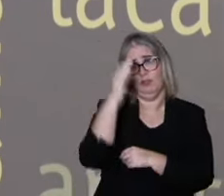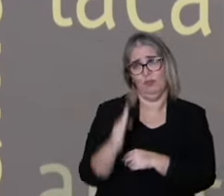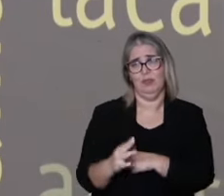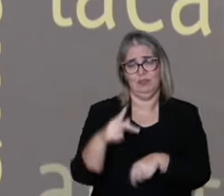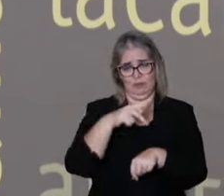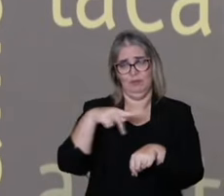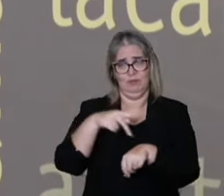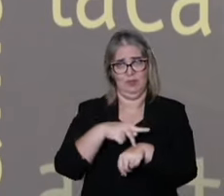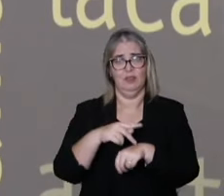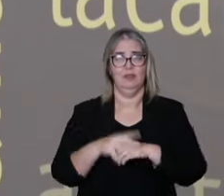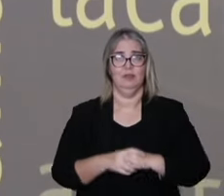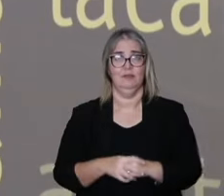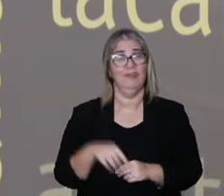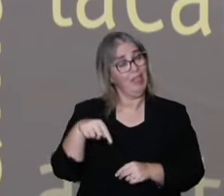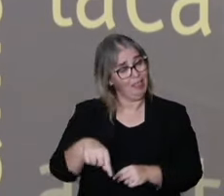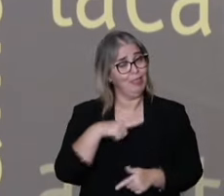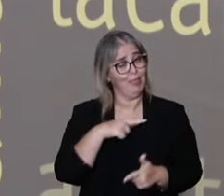our country.